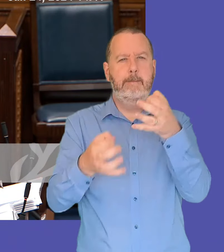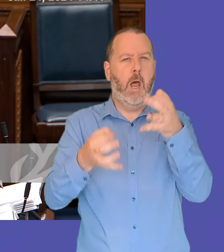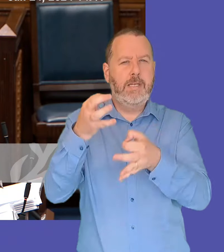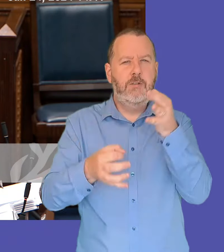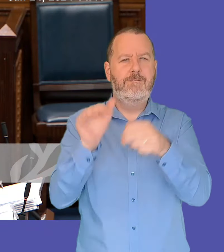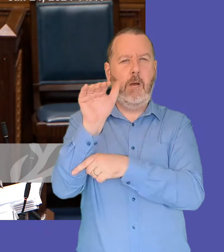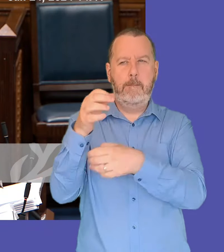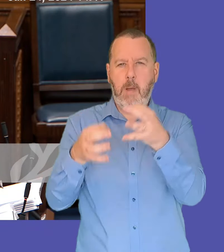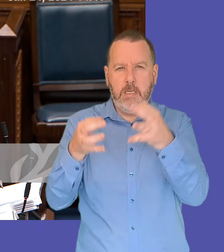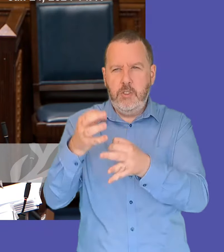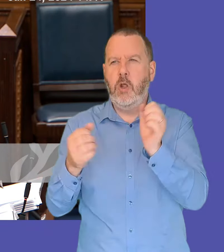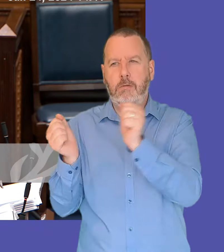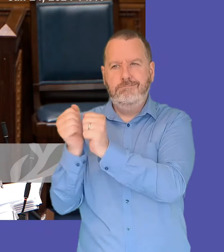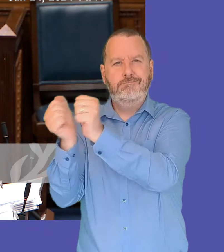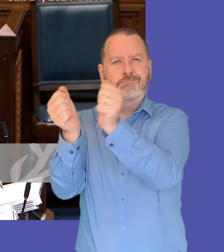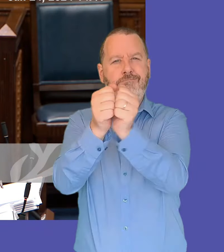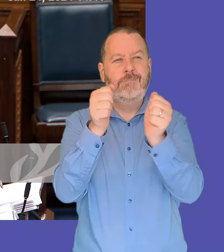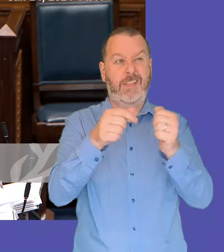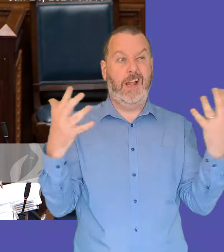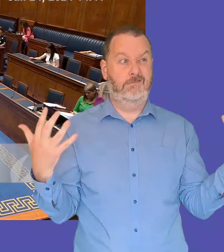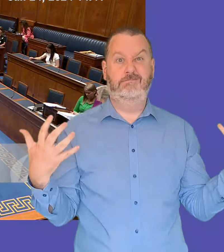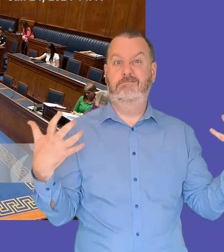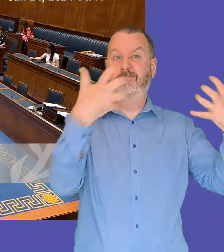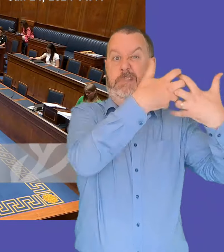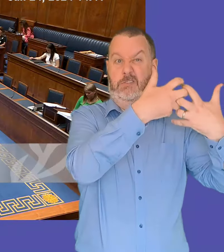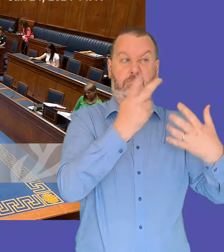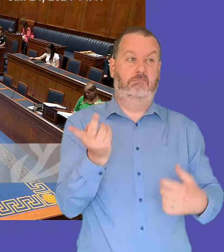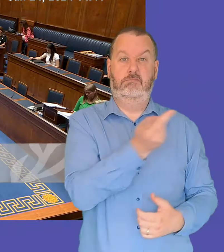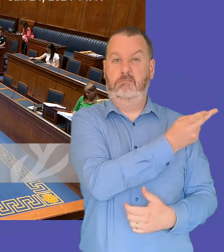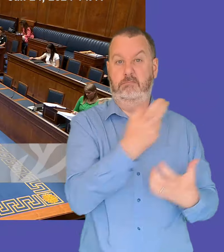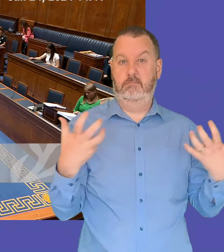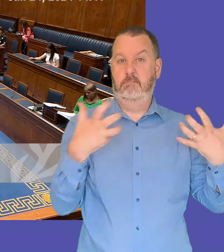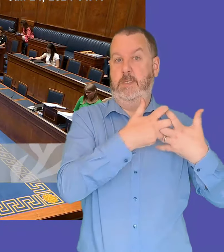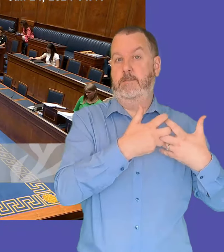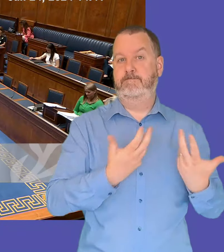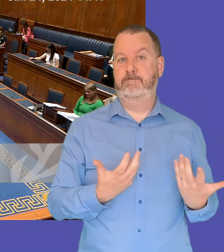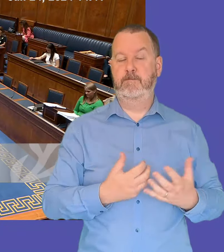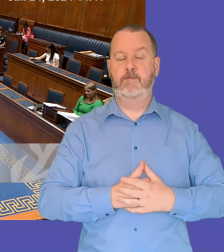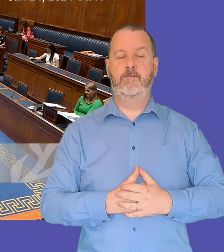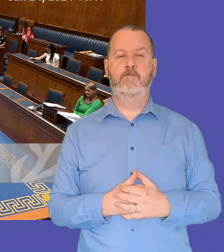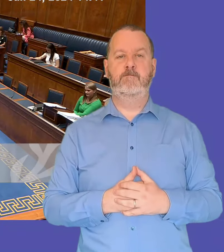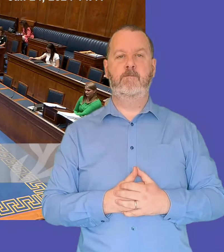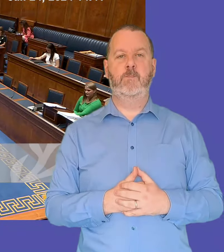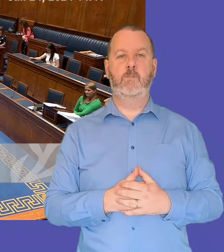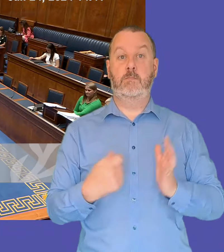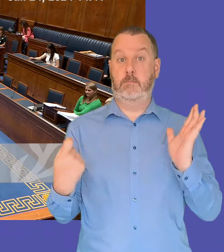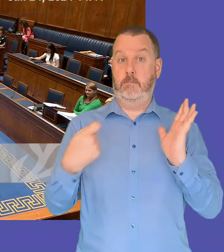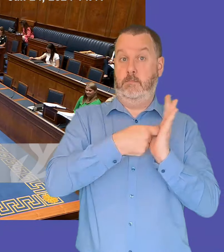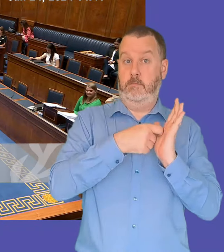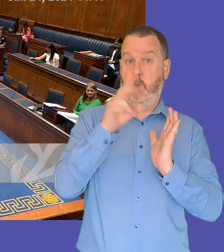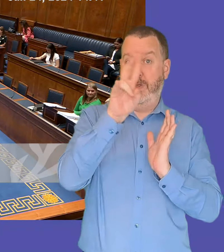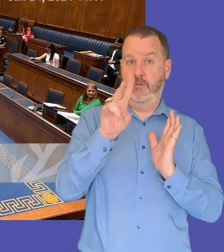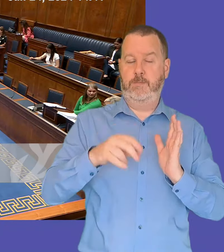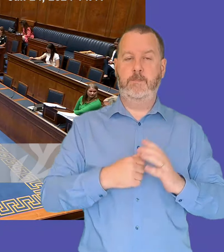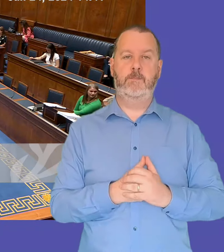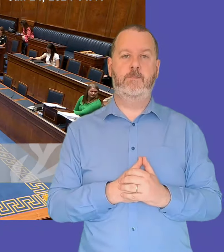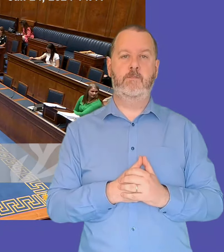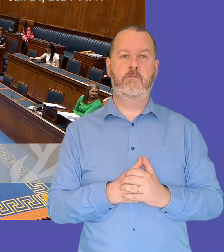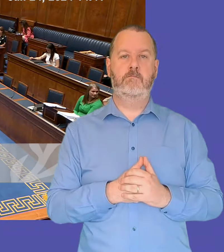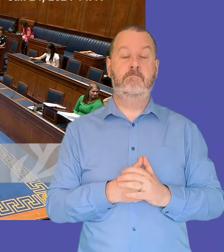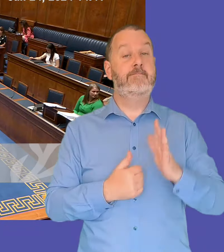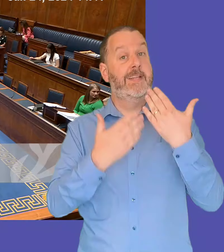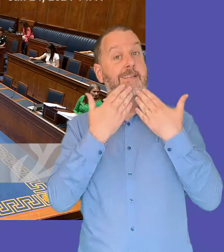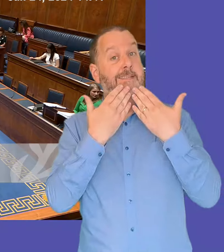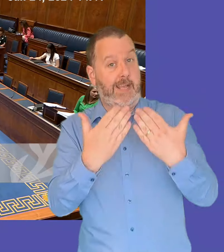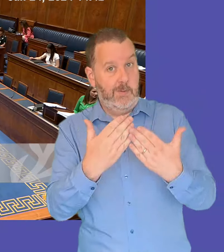complements and overlays the work that's done within the department of the economy david honeyford for supplementary thank you and thank thank you for the uh